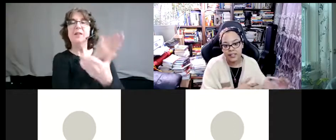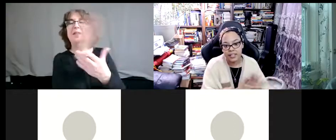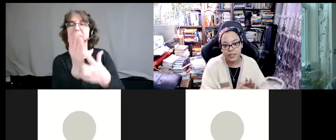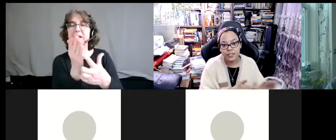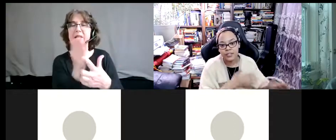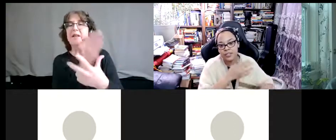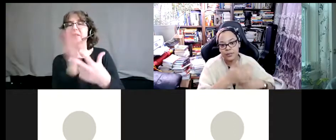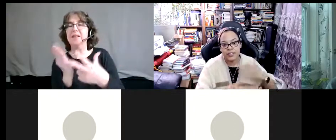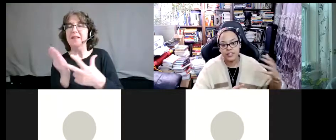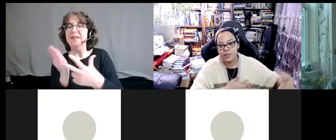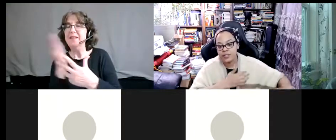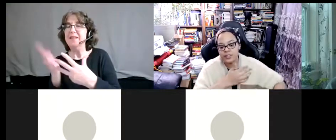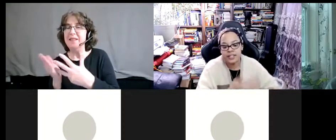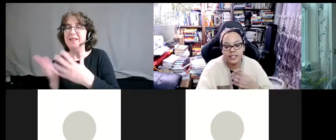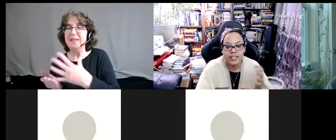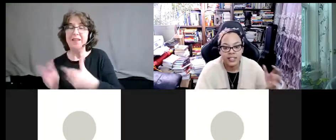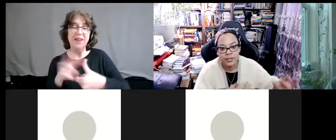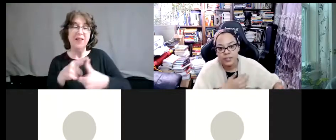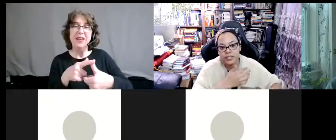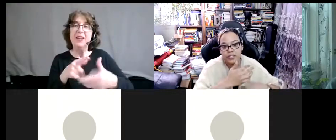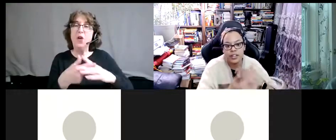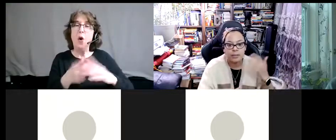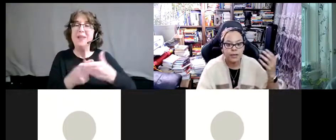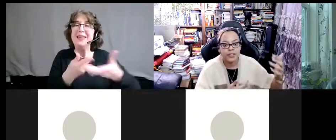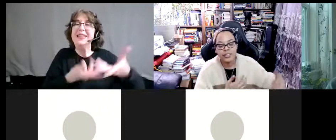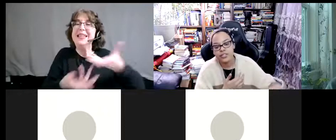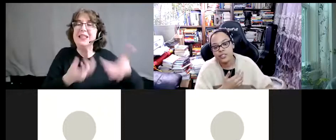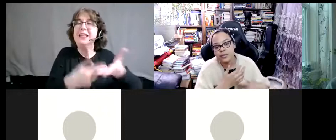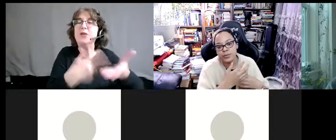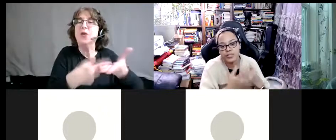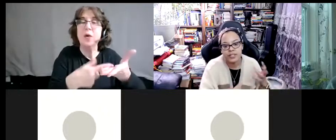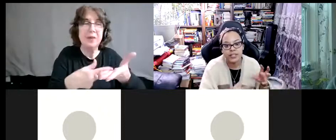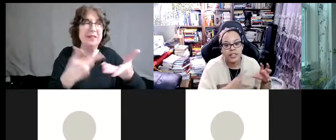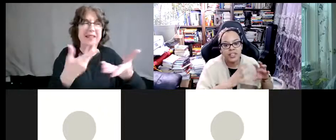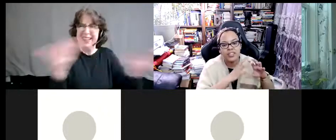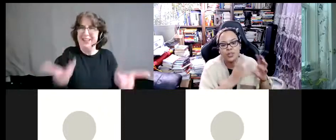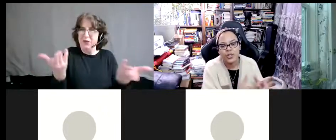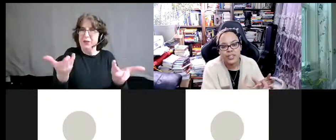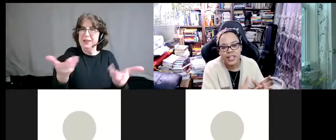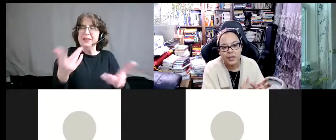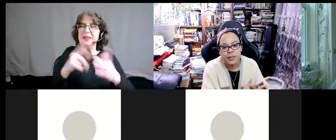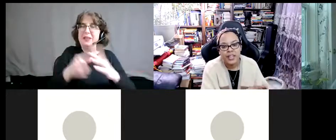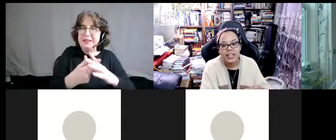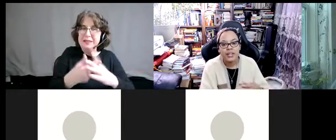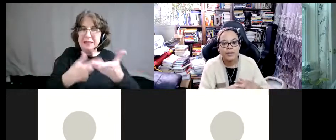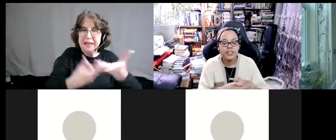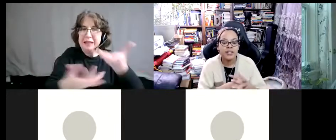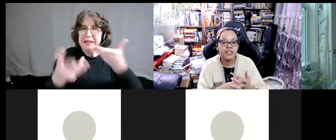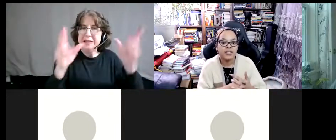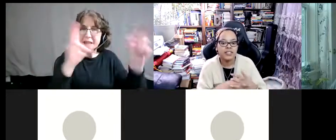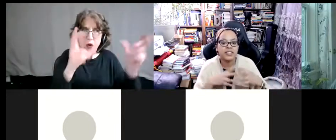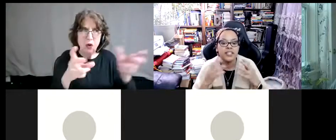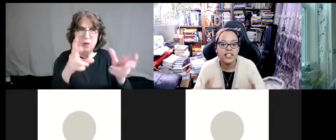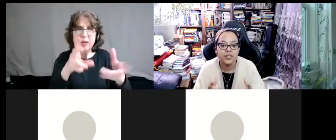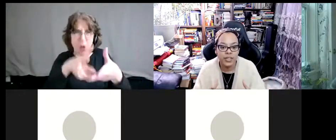beginning of it, you know, we sort of start with a discourse, things like this, we start to talk about these issues. We start to get to learn them and then we